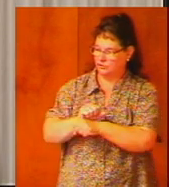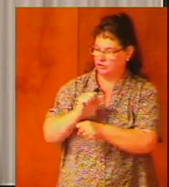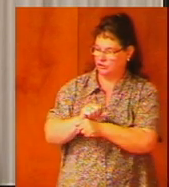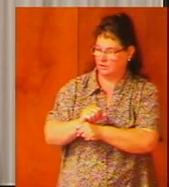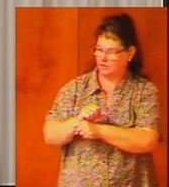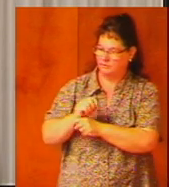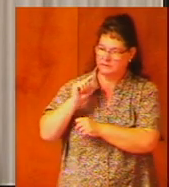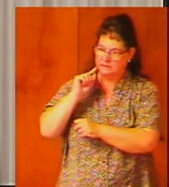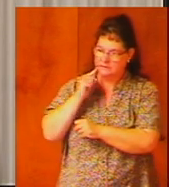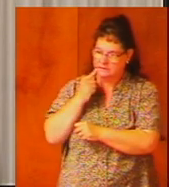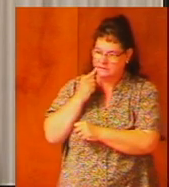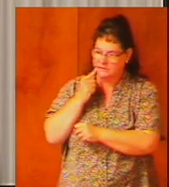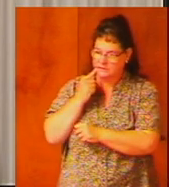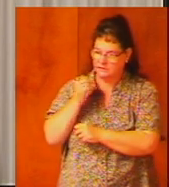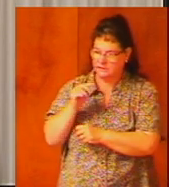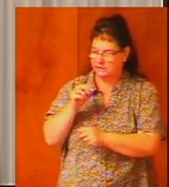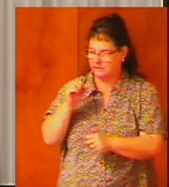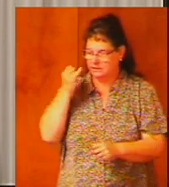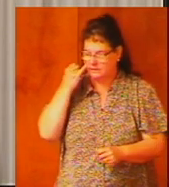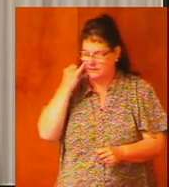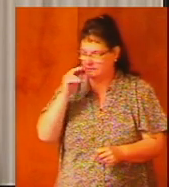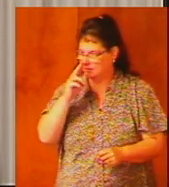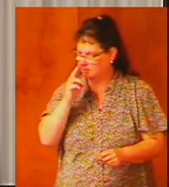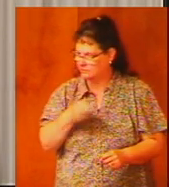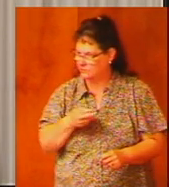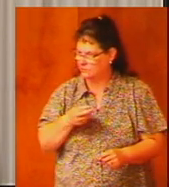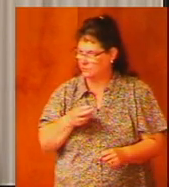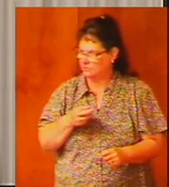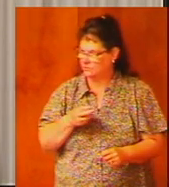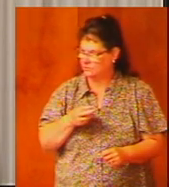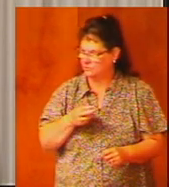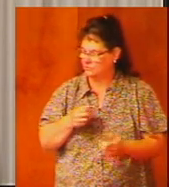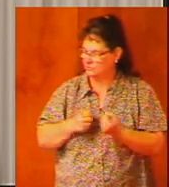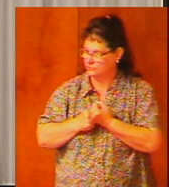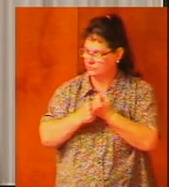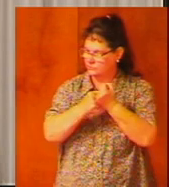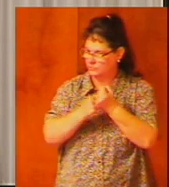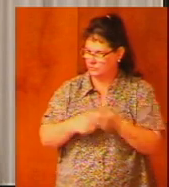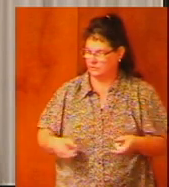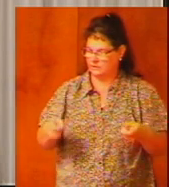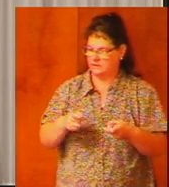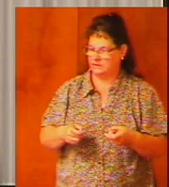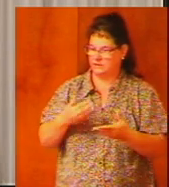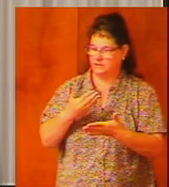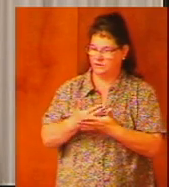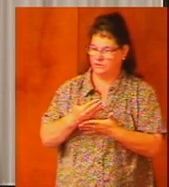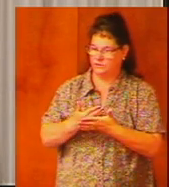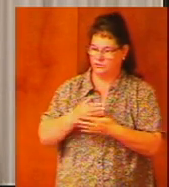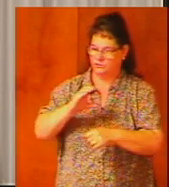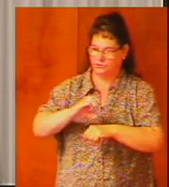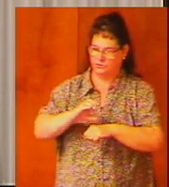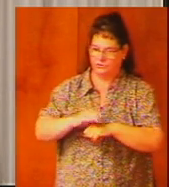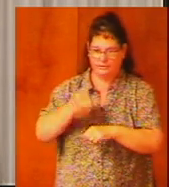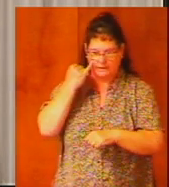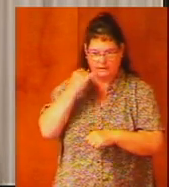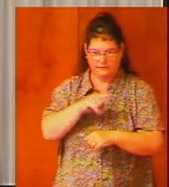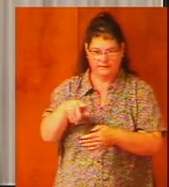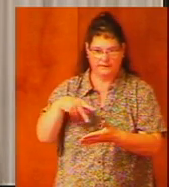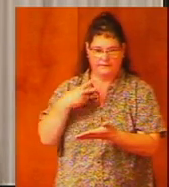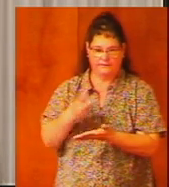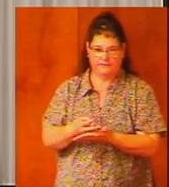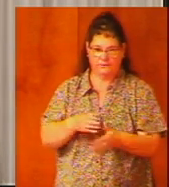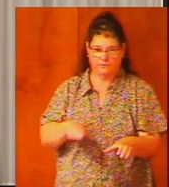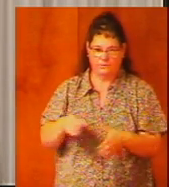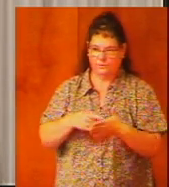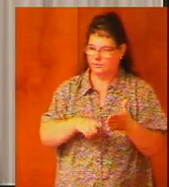if they ignore and condone sin in a local church if they fail to do what they